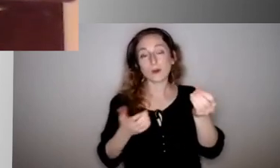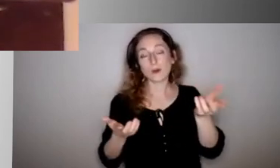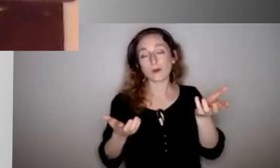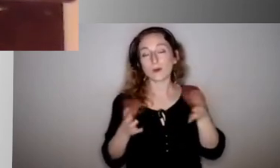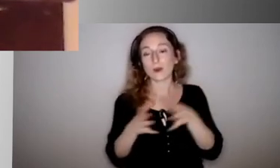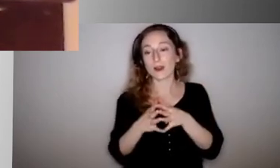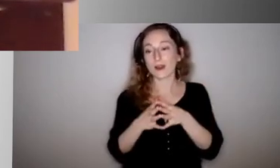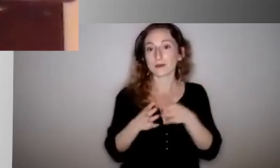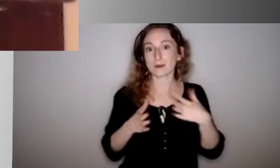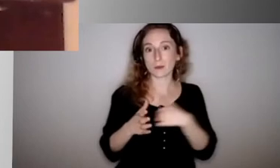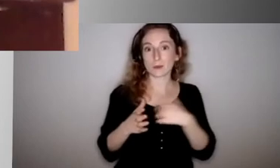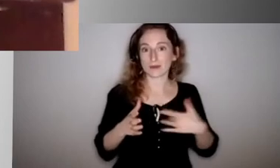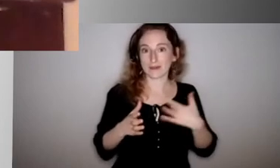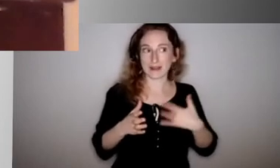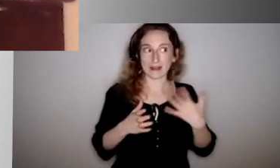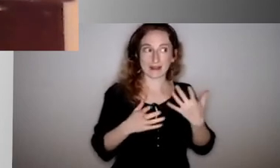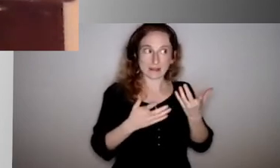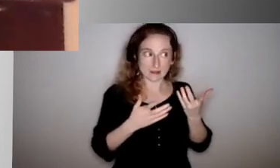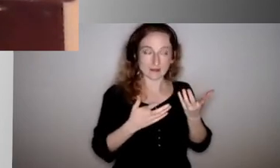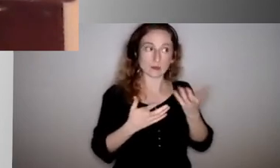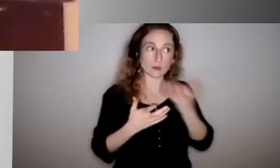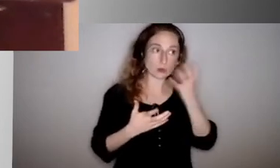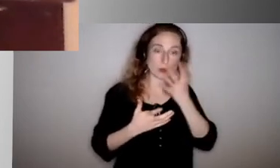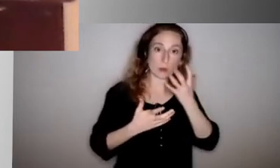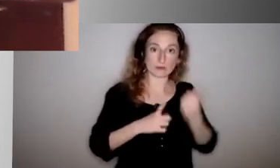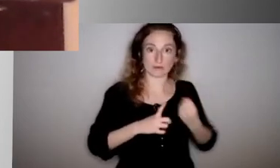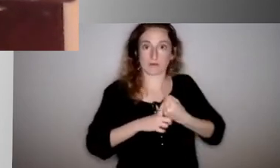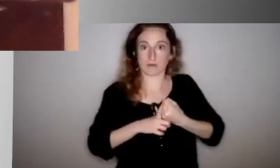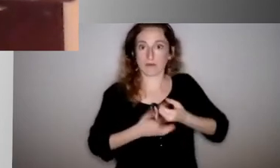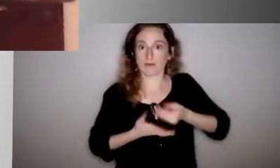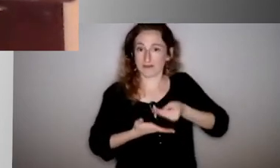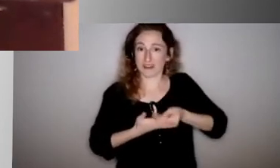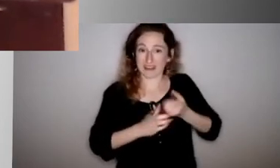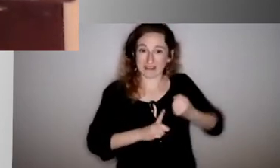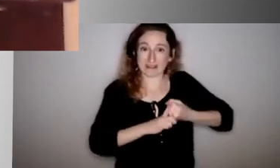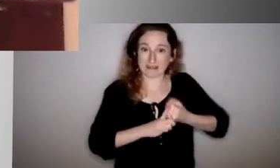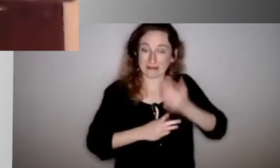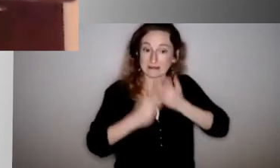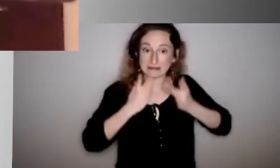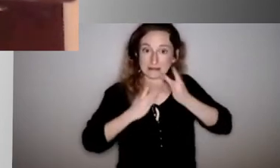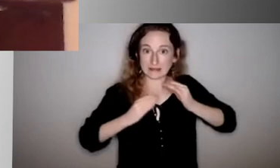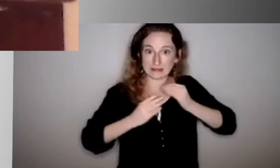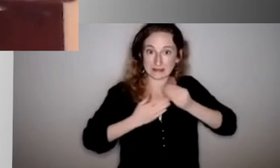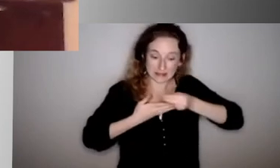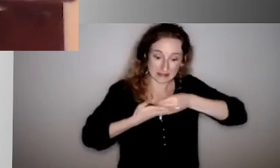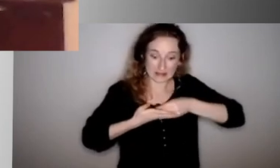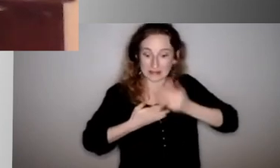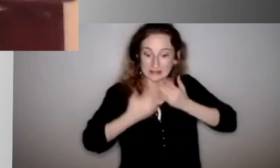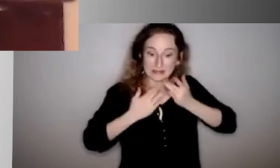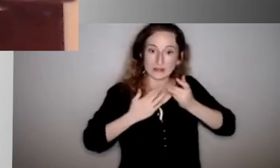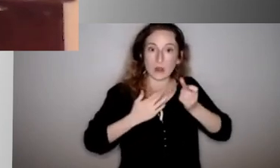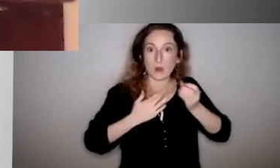feel the impact of these additional expenditures that we're having to put into place. And I've shared with many, many of my colleagues have,